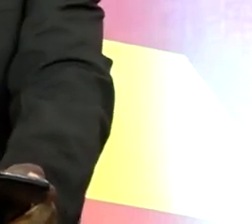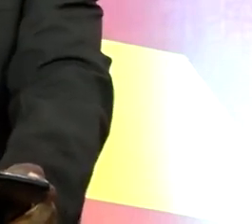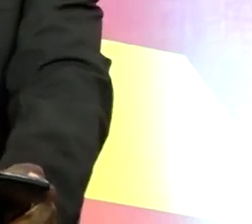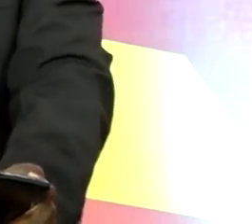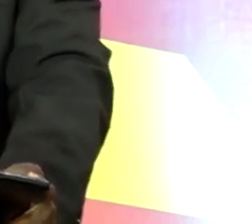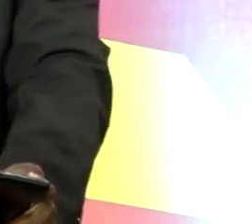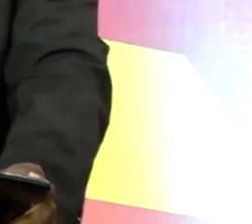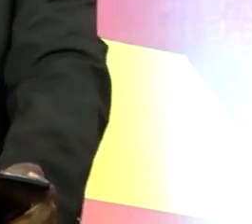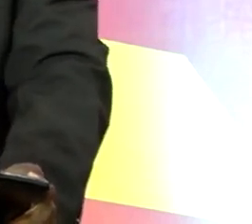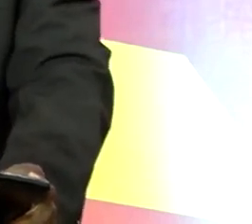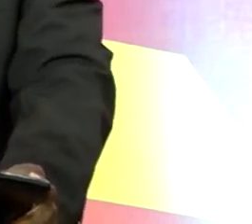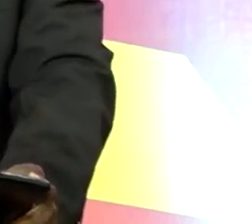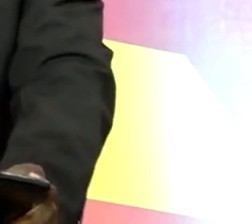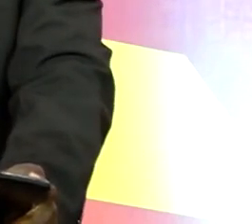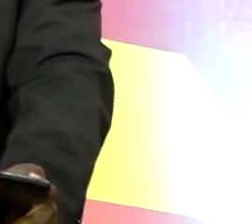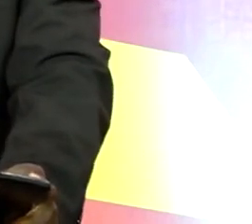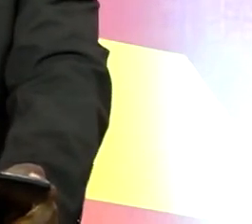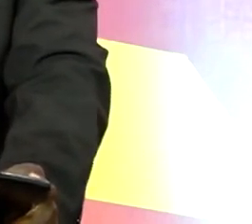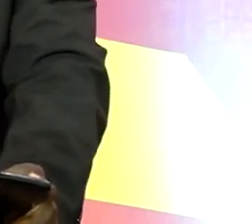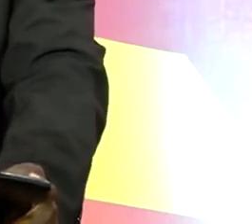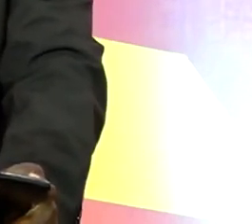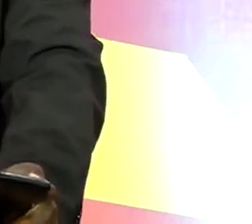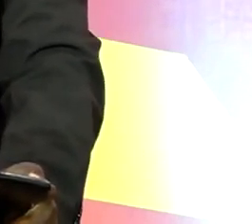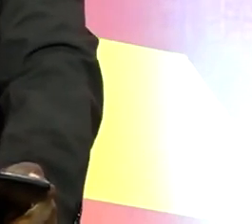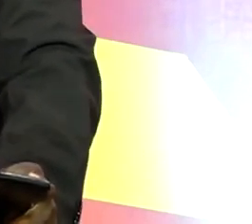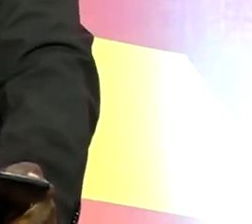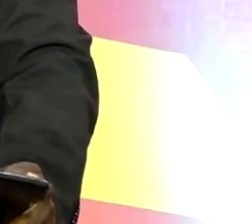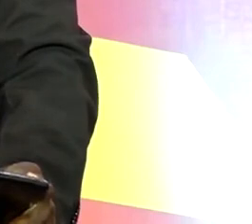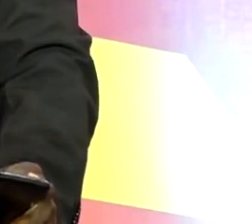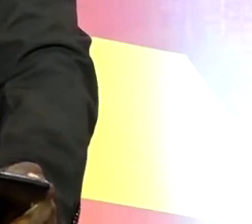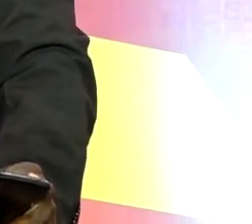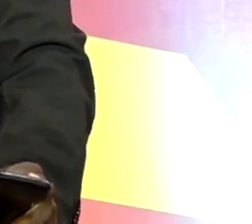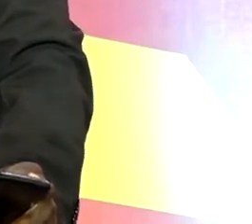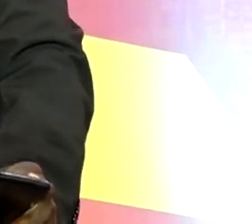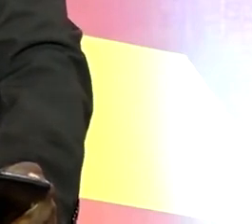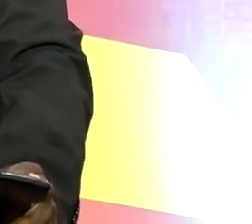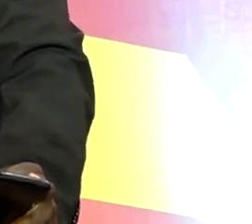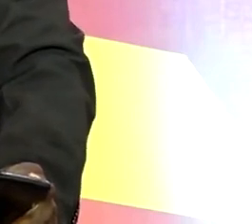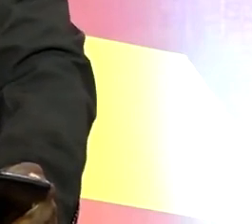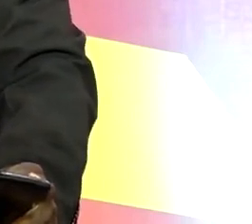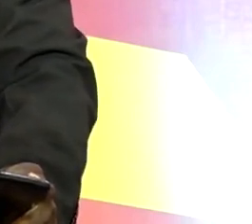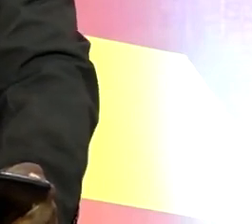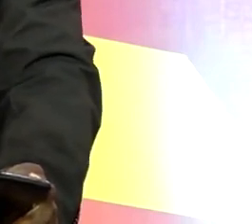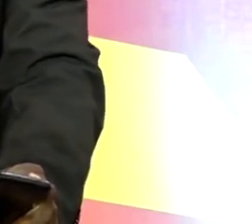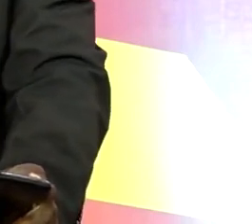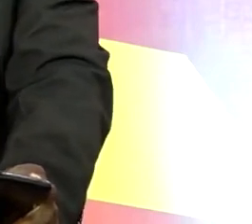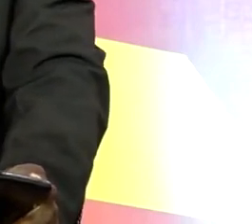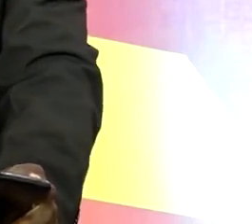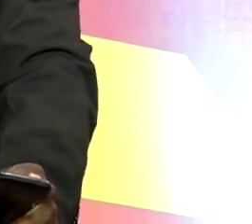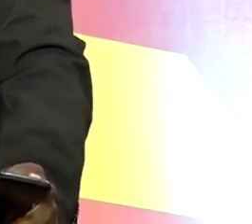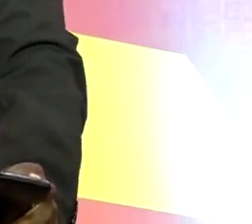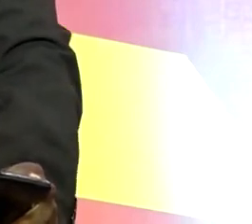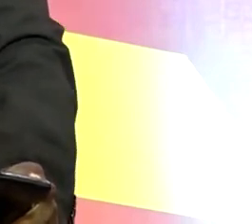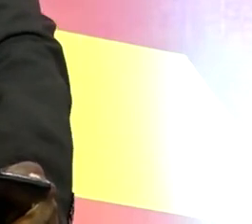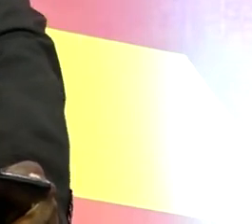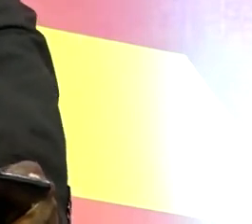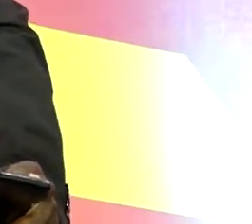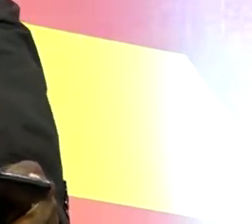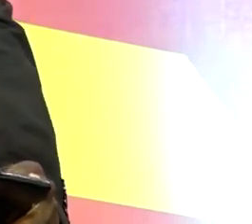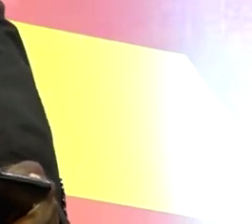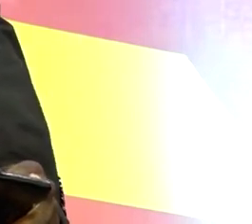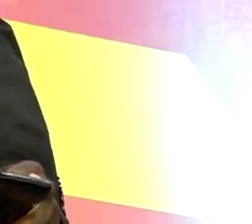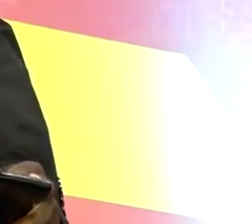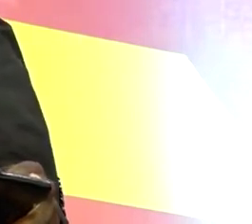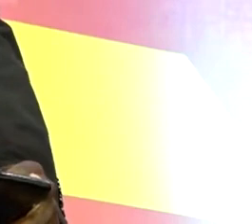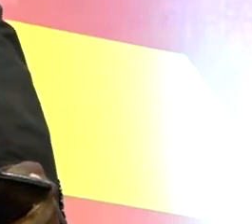those who hate god are fools those who have educate education without god are fools wealth without